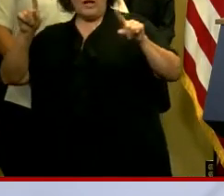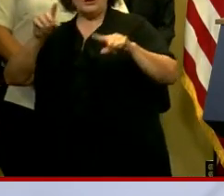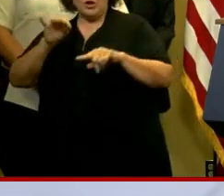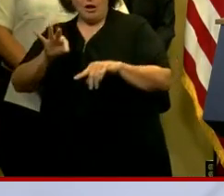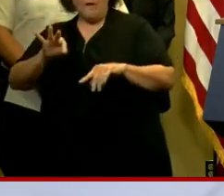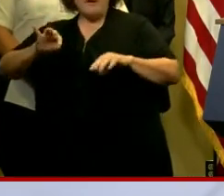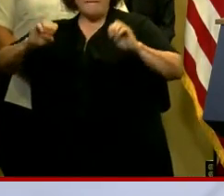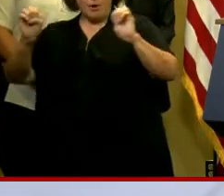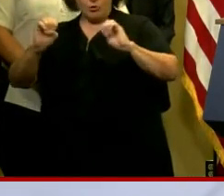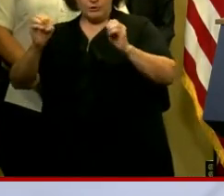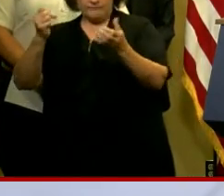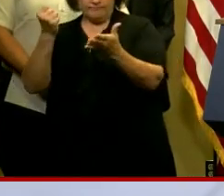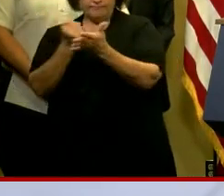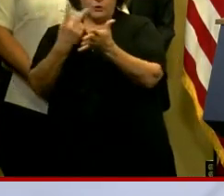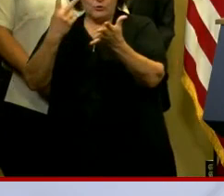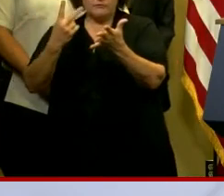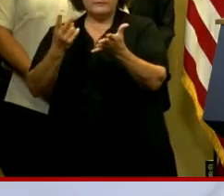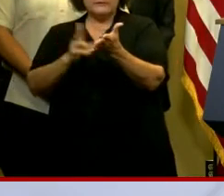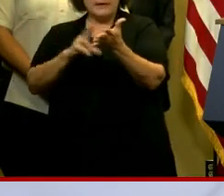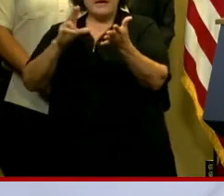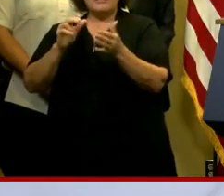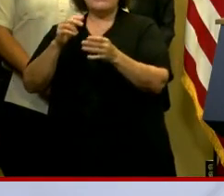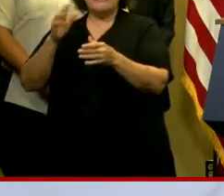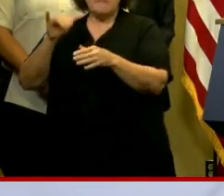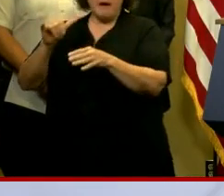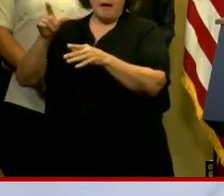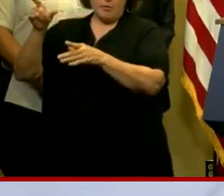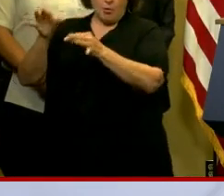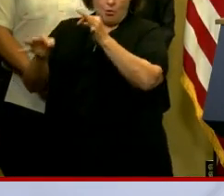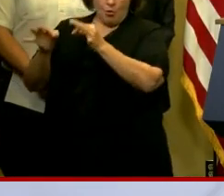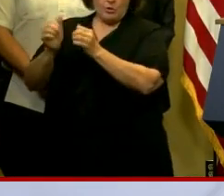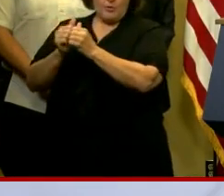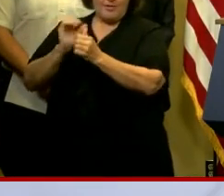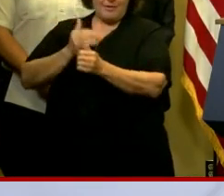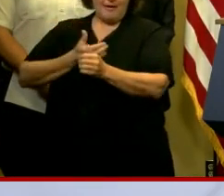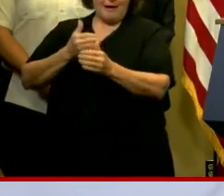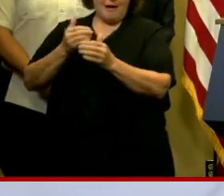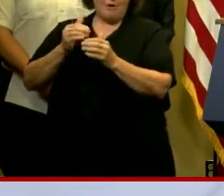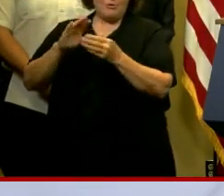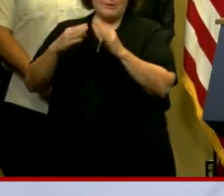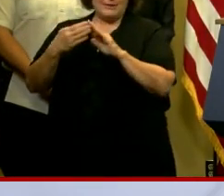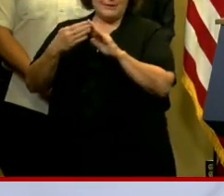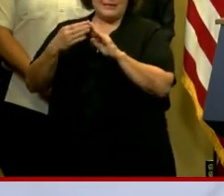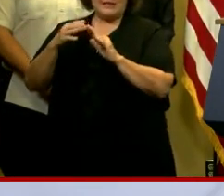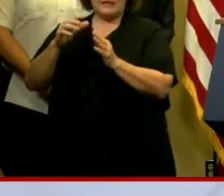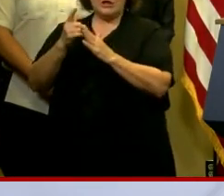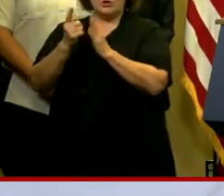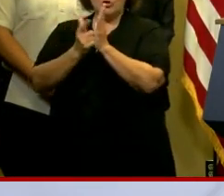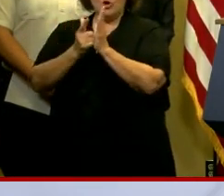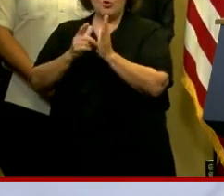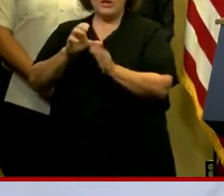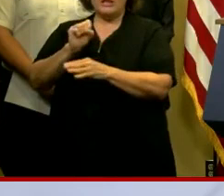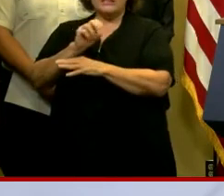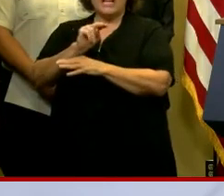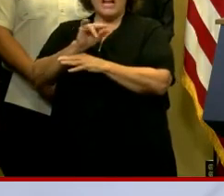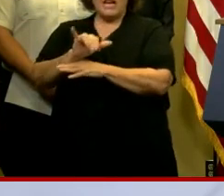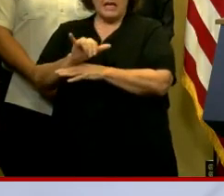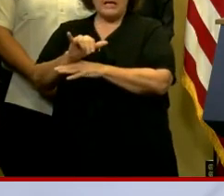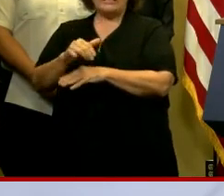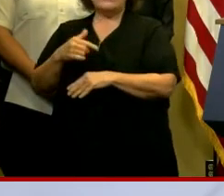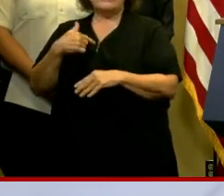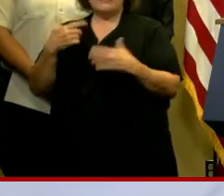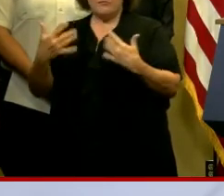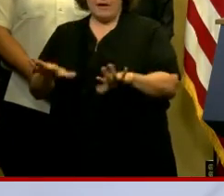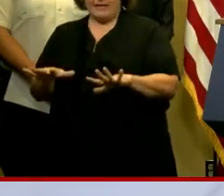of emergency, which will be filed with the courts by our city attorney, Ms. Sunny LaBeouf. Prior to this, I've rendered